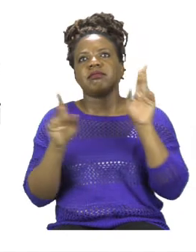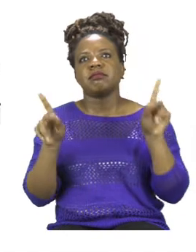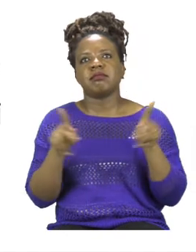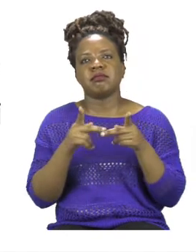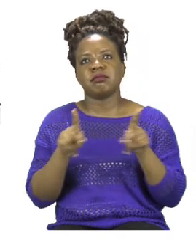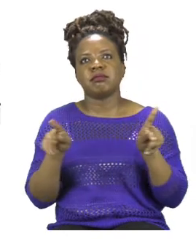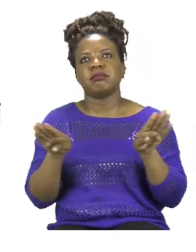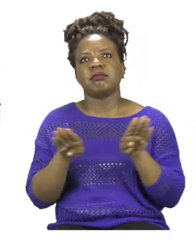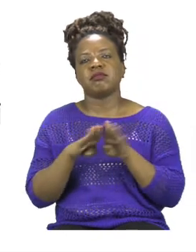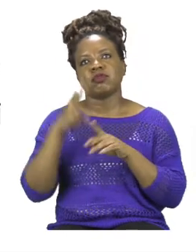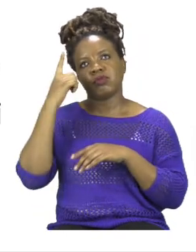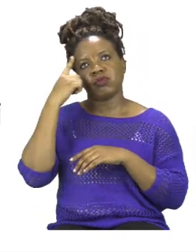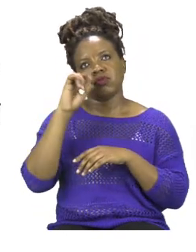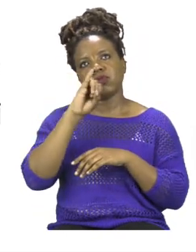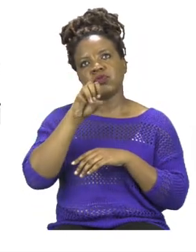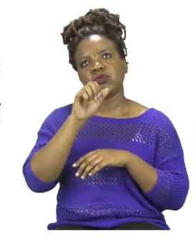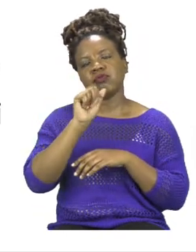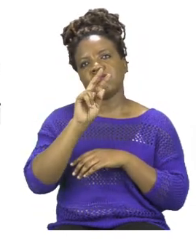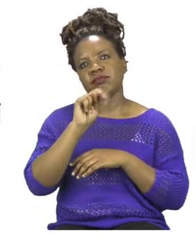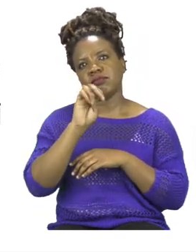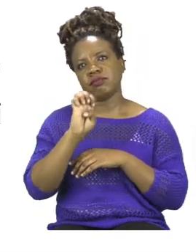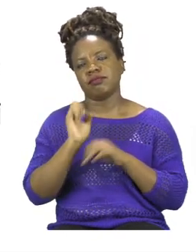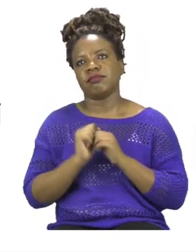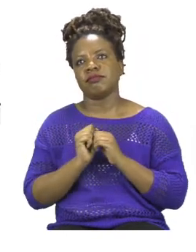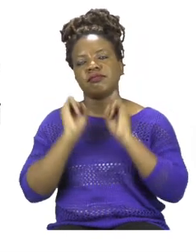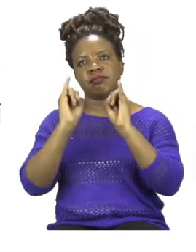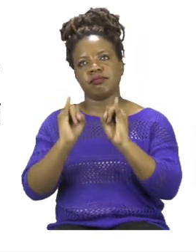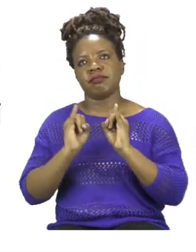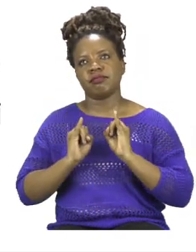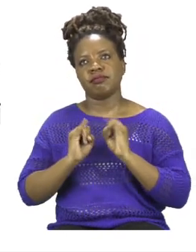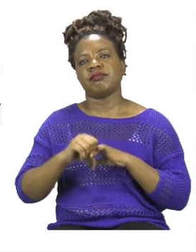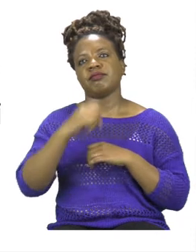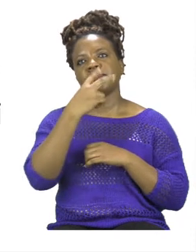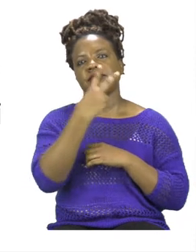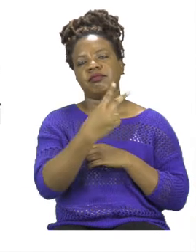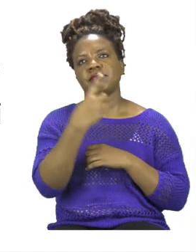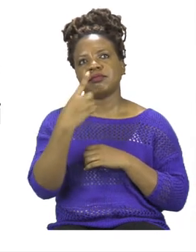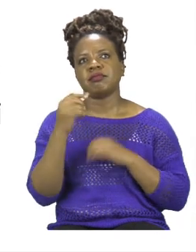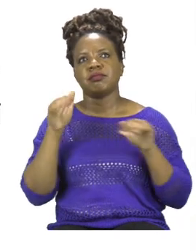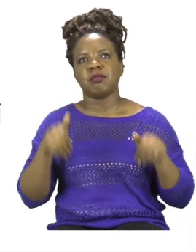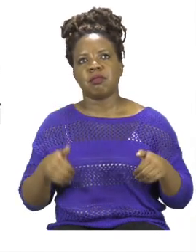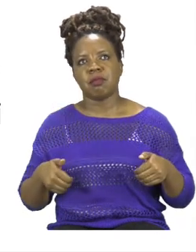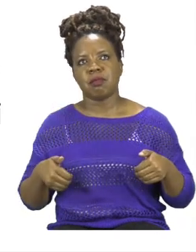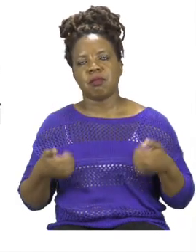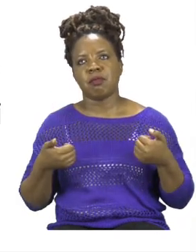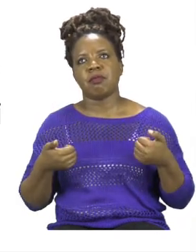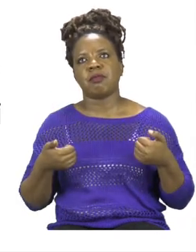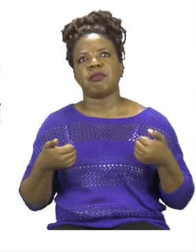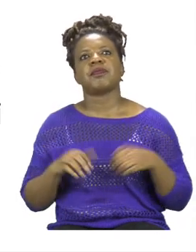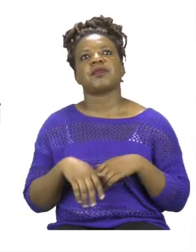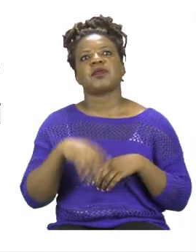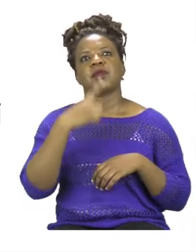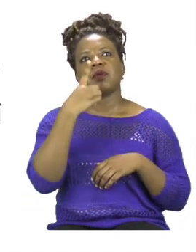21 boys and 19 girls. Only 18 boys showed